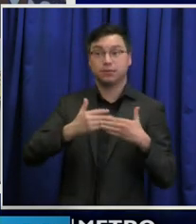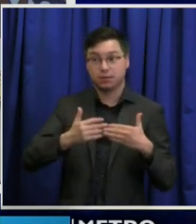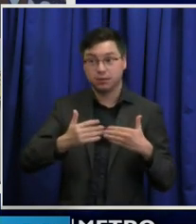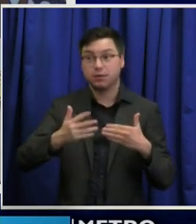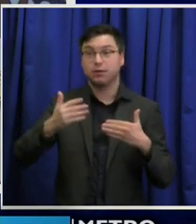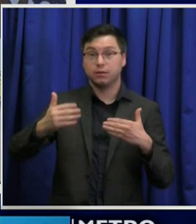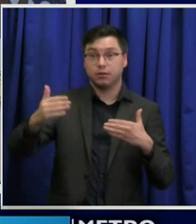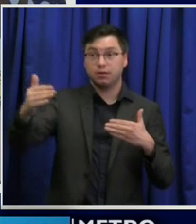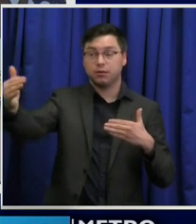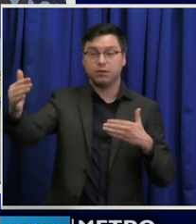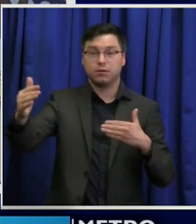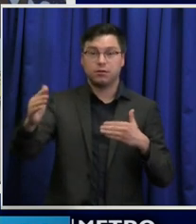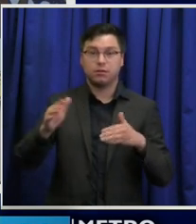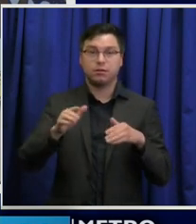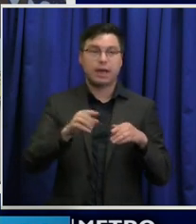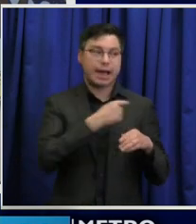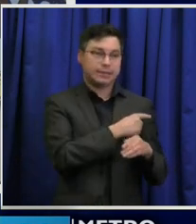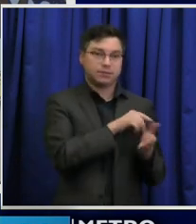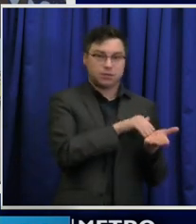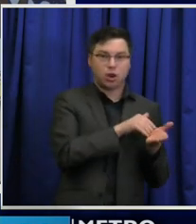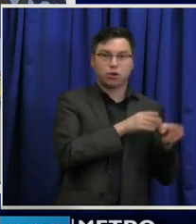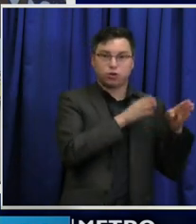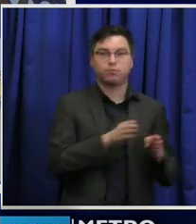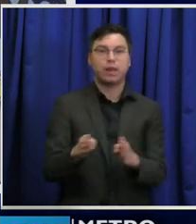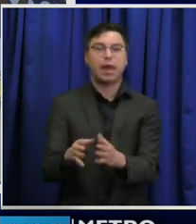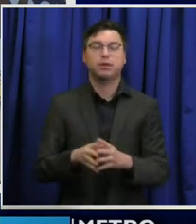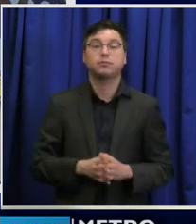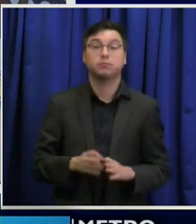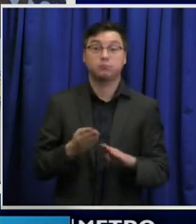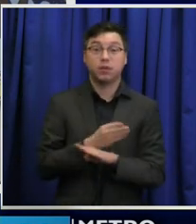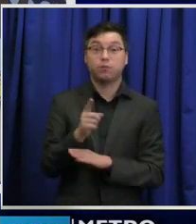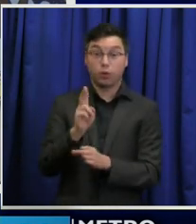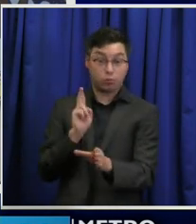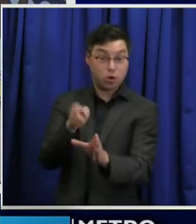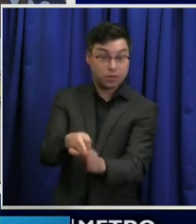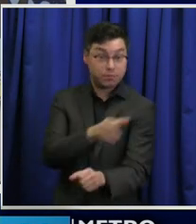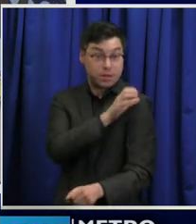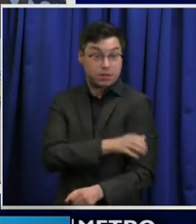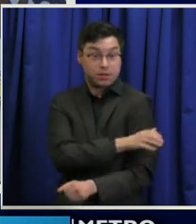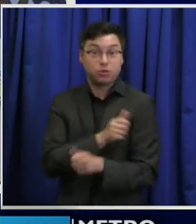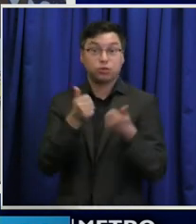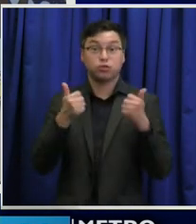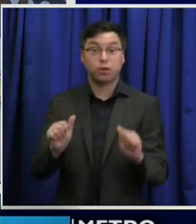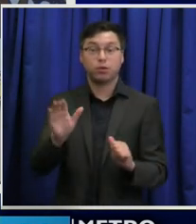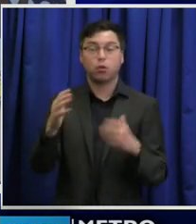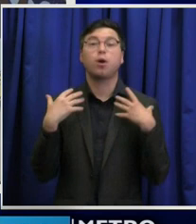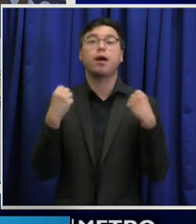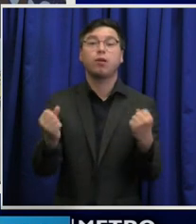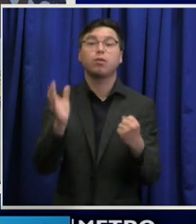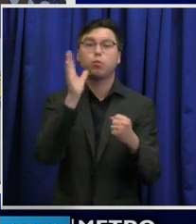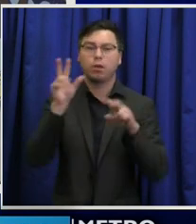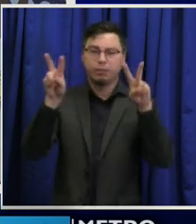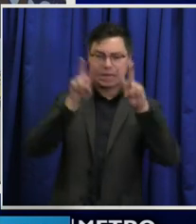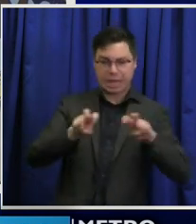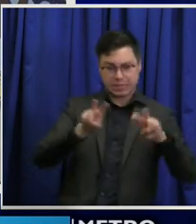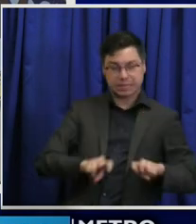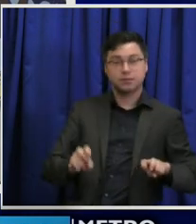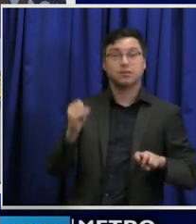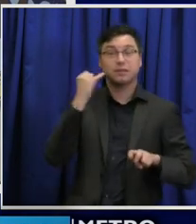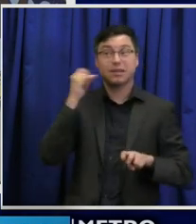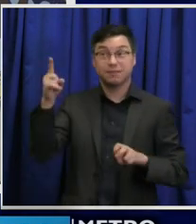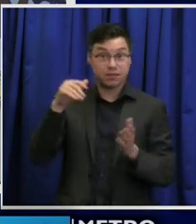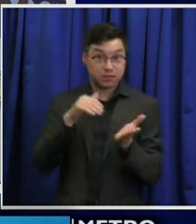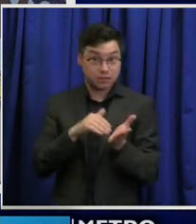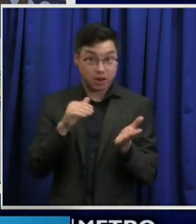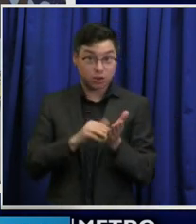And you also need to know that before you participate in a clinical trial, your health will be assessed and if the physician who